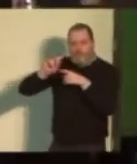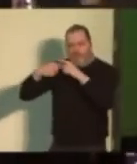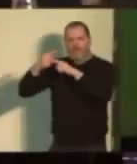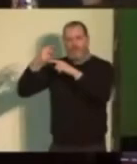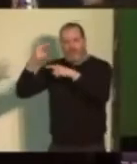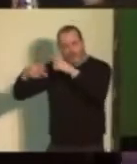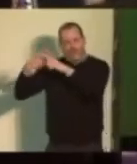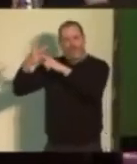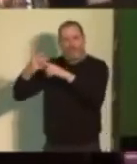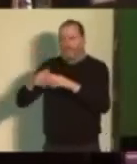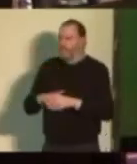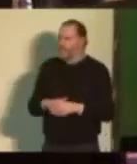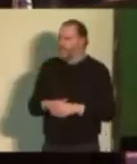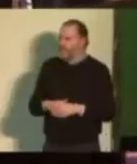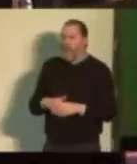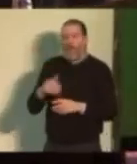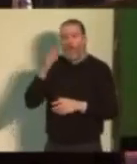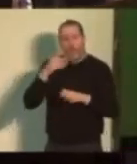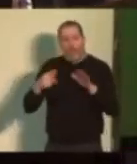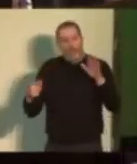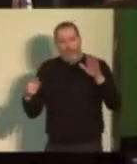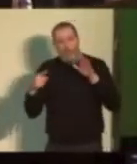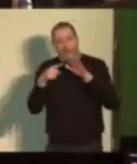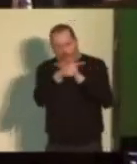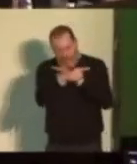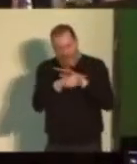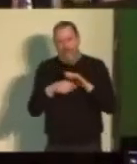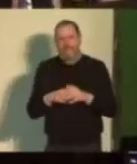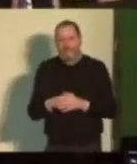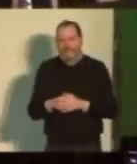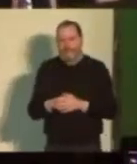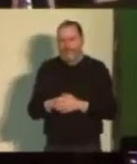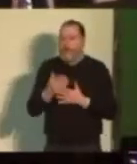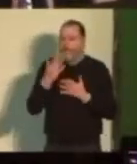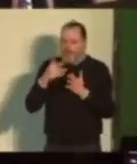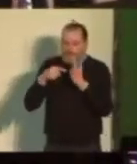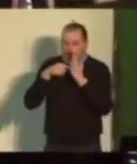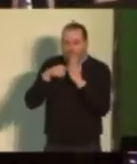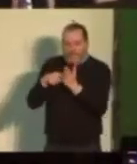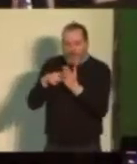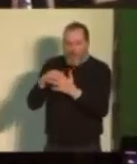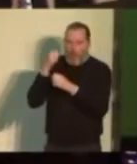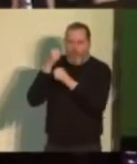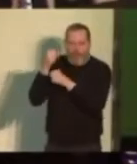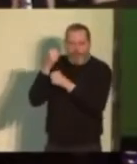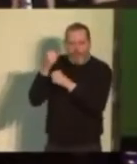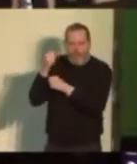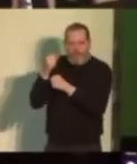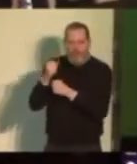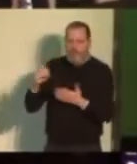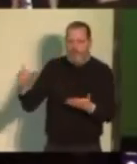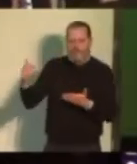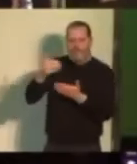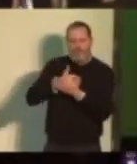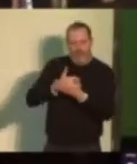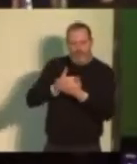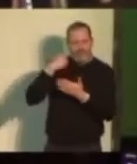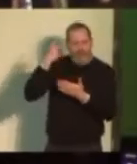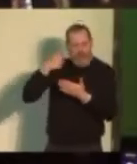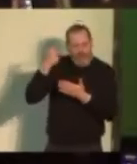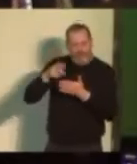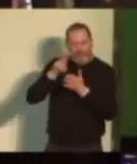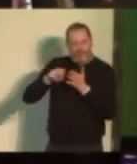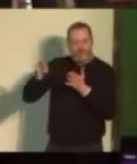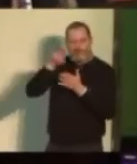I'm going to ask you, when you leave here, to please make sure you follow the campaign, Save London's Transport. You can find it via